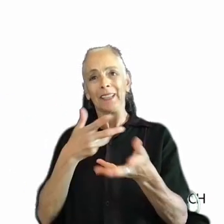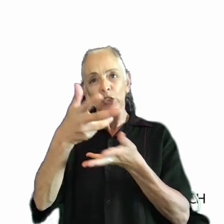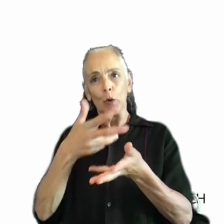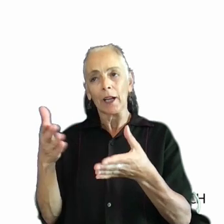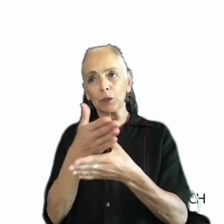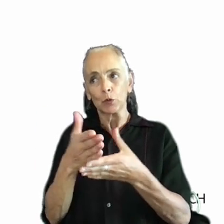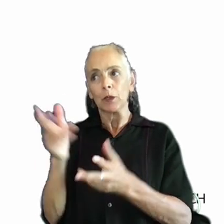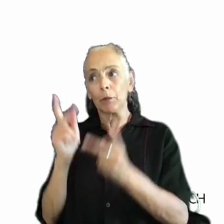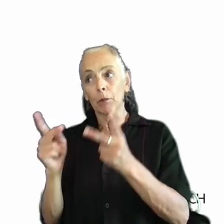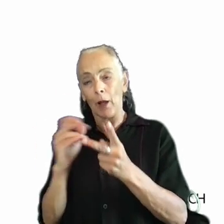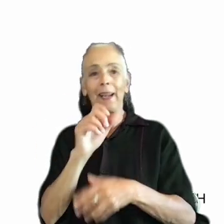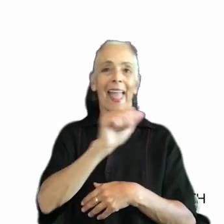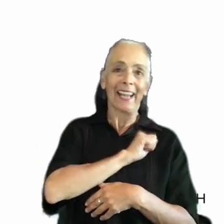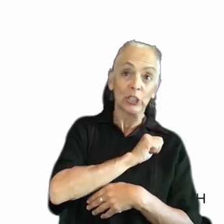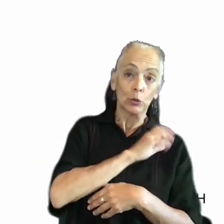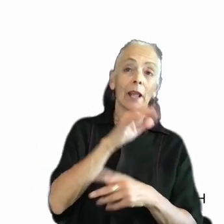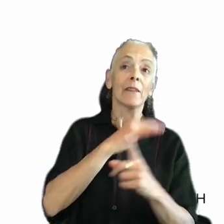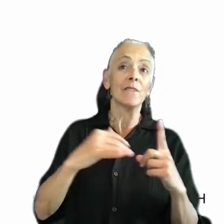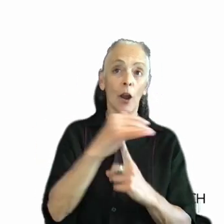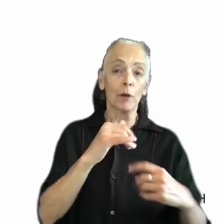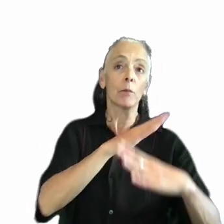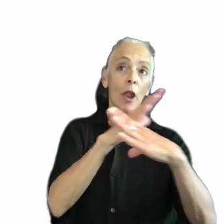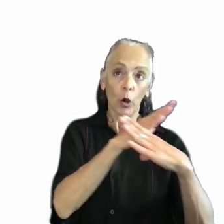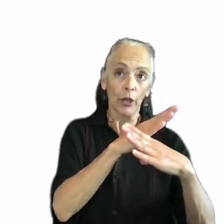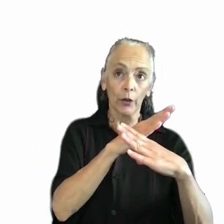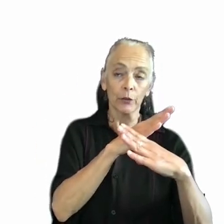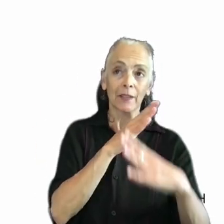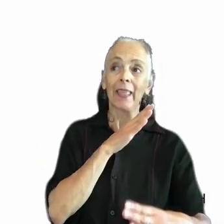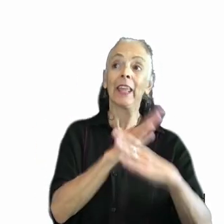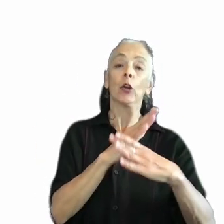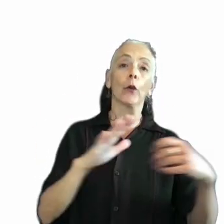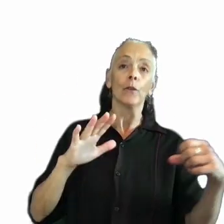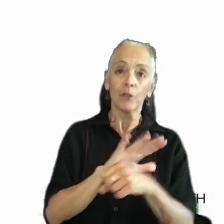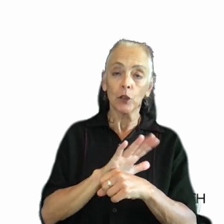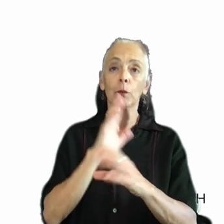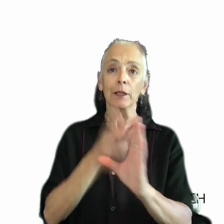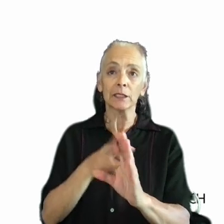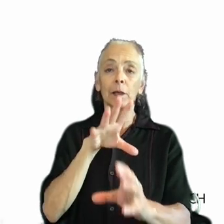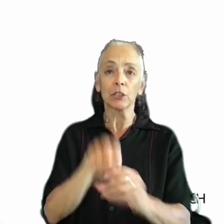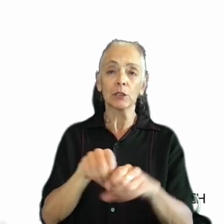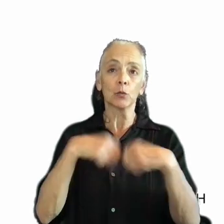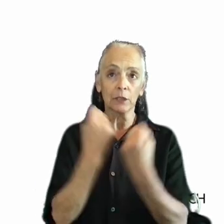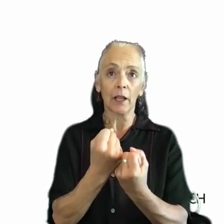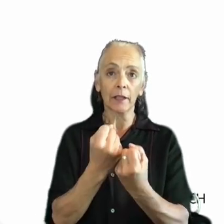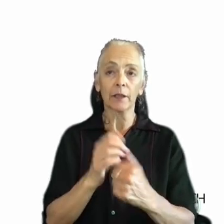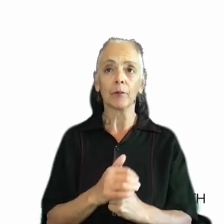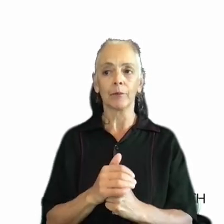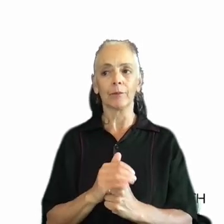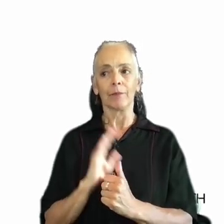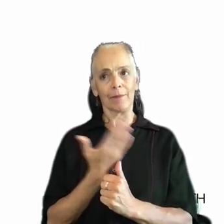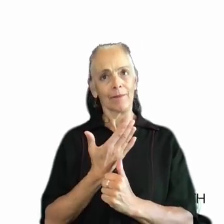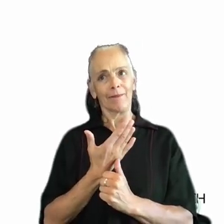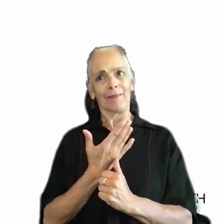persons and attitudinal and environmental barriers that hinder their full participation in society. Our take on this perspective